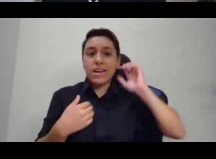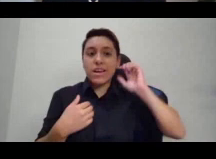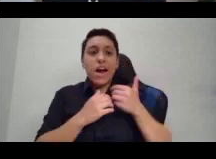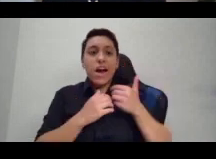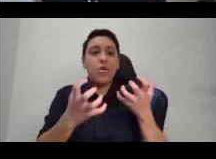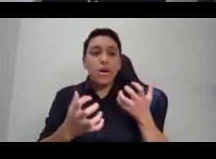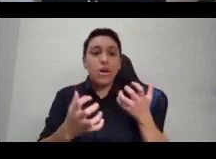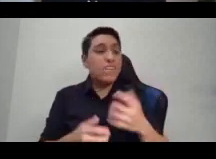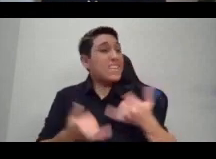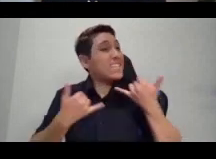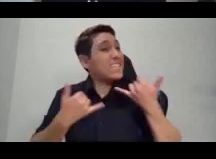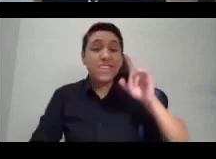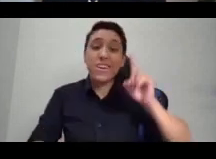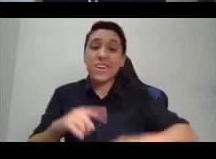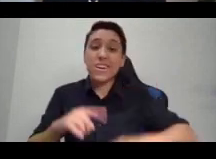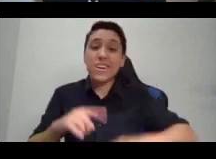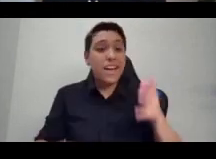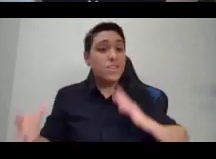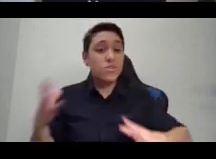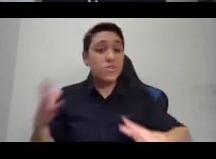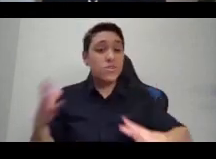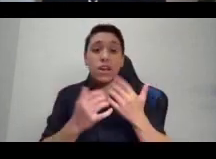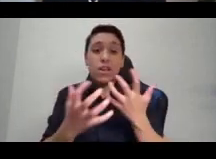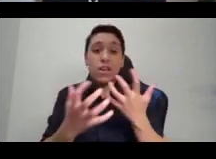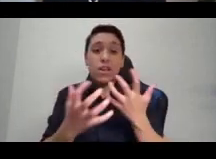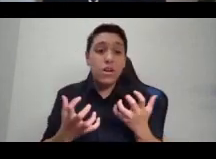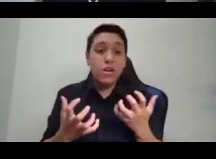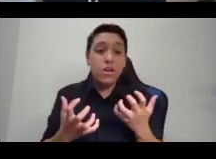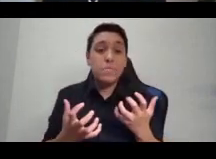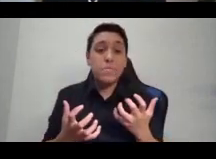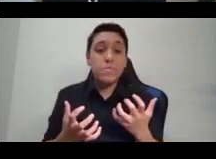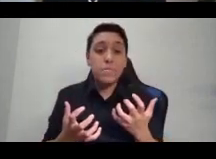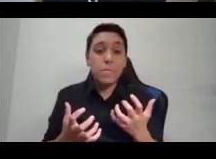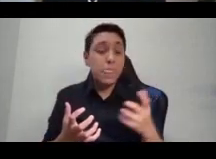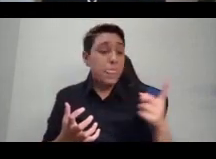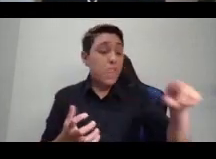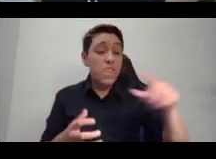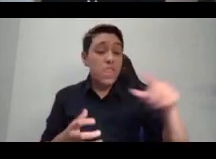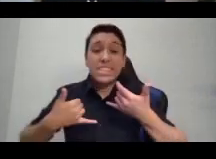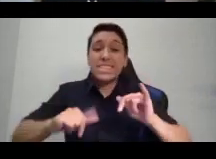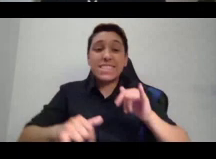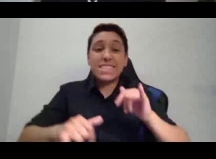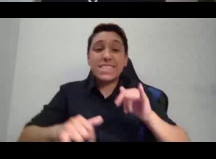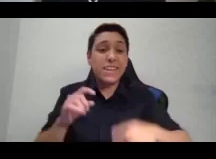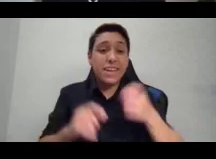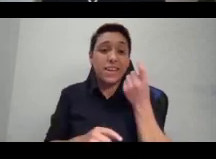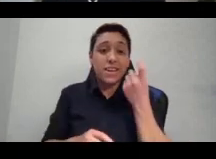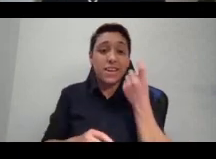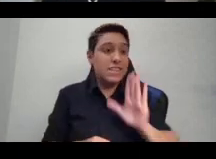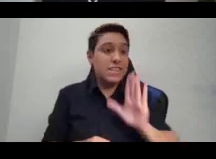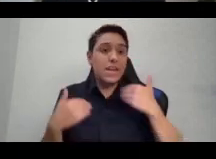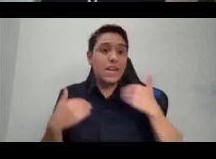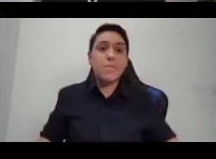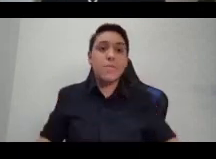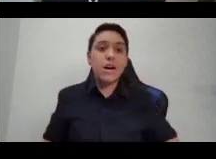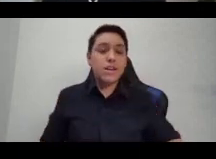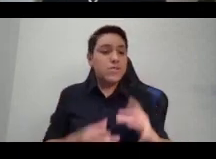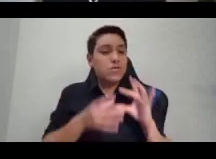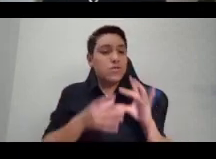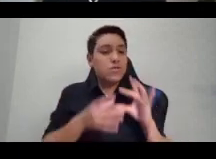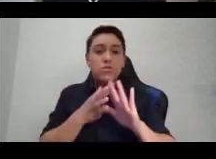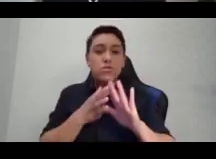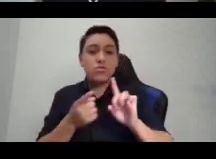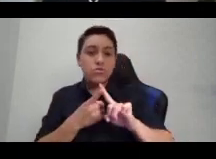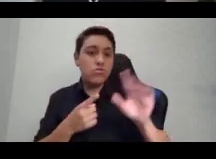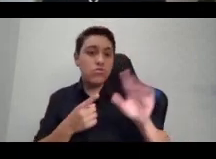do what they like with their bodies, understand their bodies within the cultures that they were born in, within the indigenous